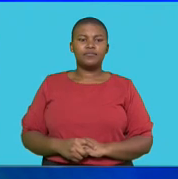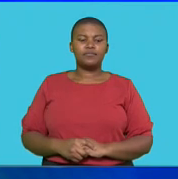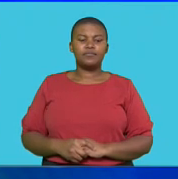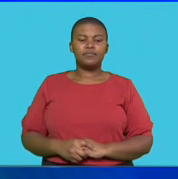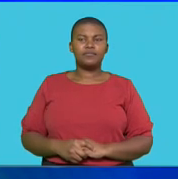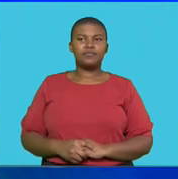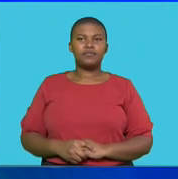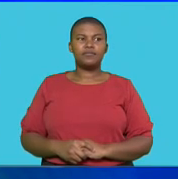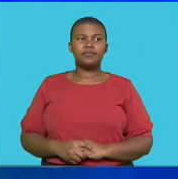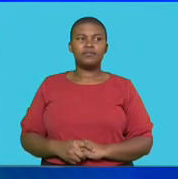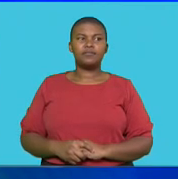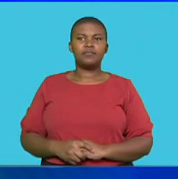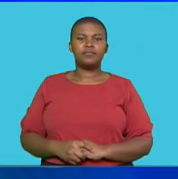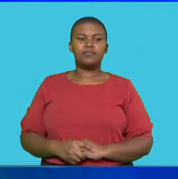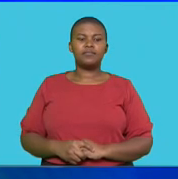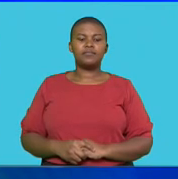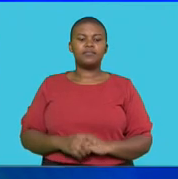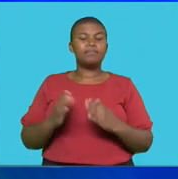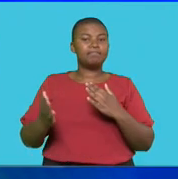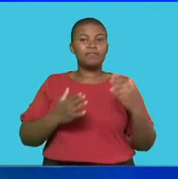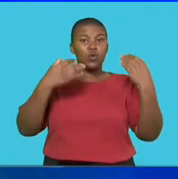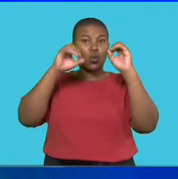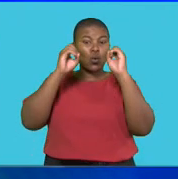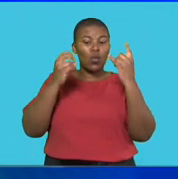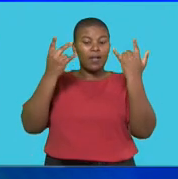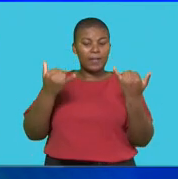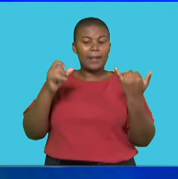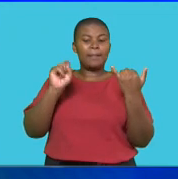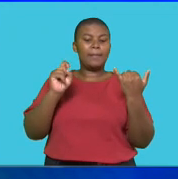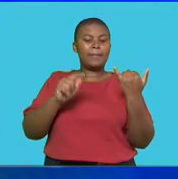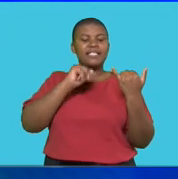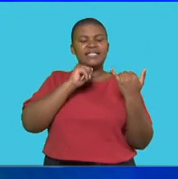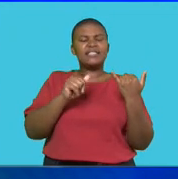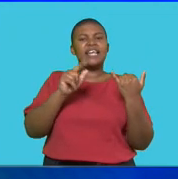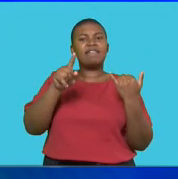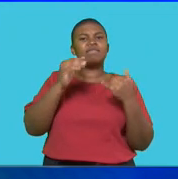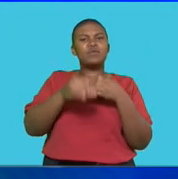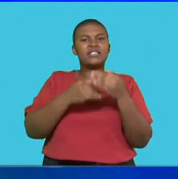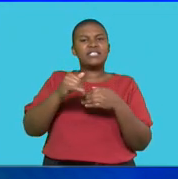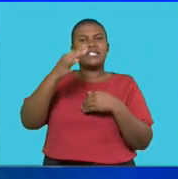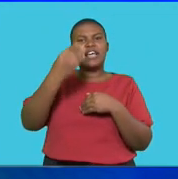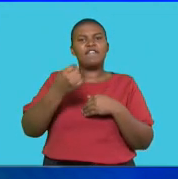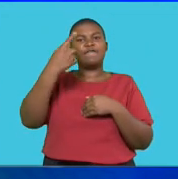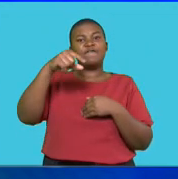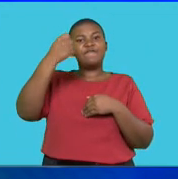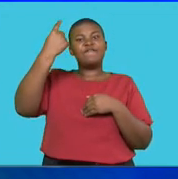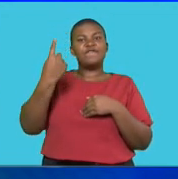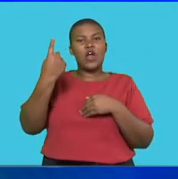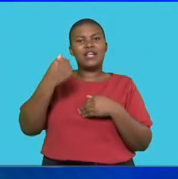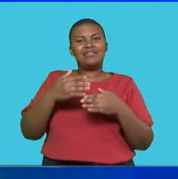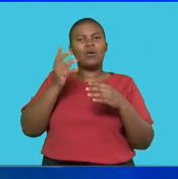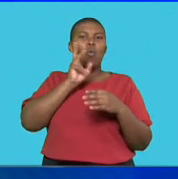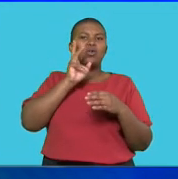Now moving abroad, in a significant development, Google, a subsidiary of Alphabet, is currently in the process of building the world's first underwater